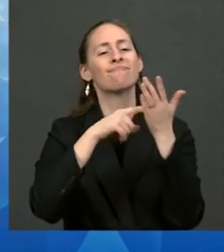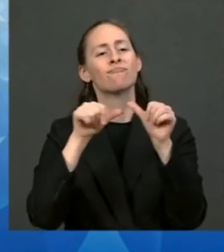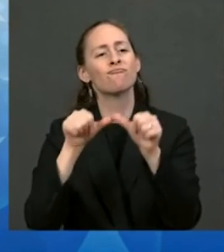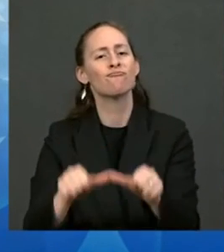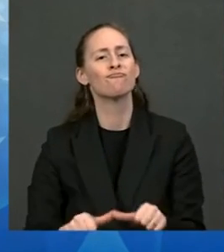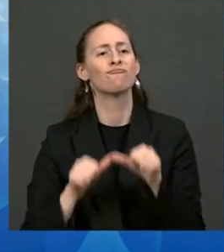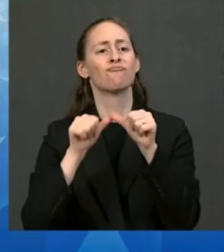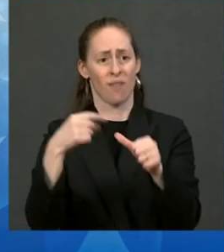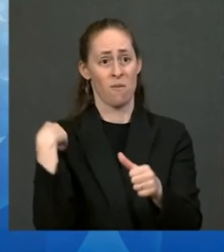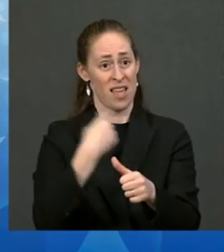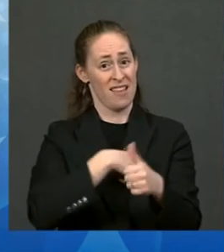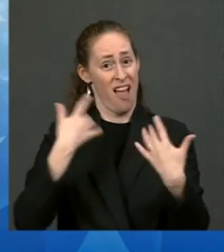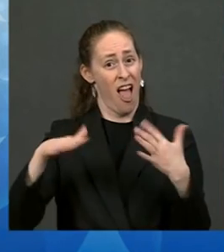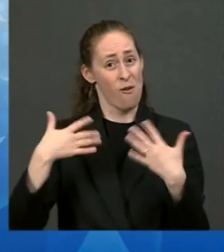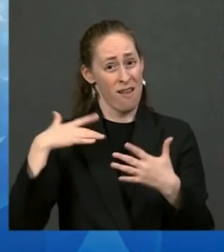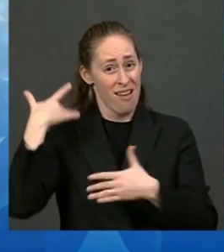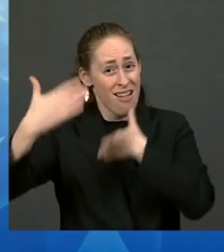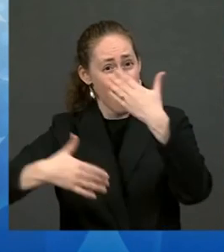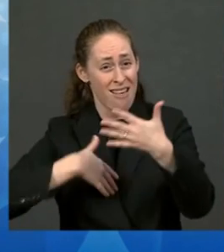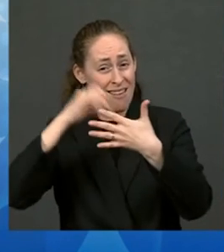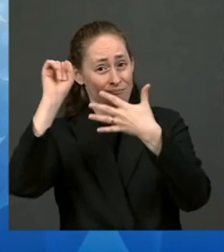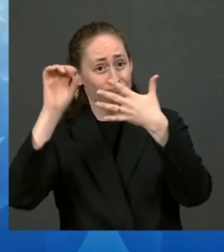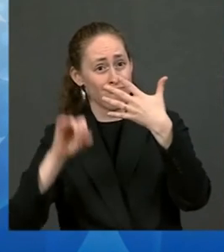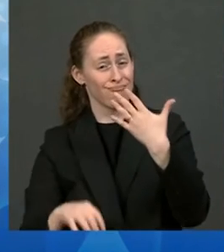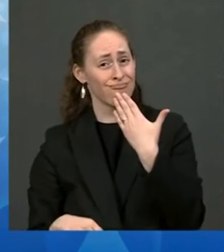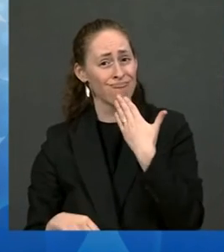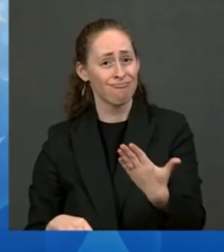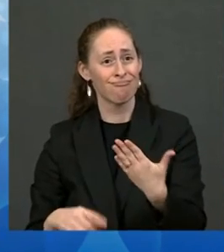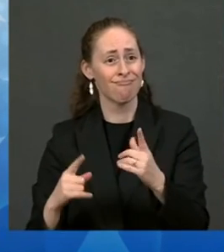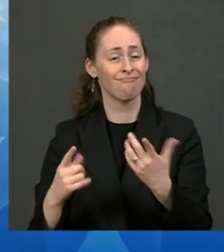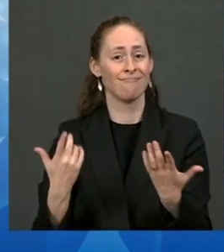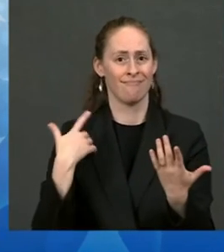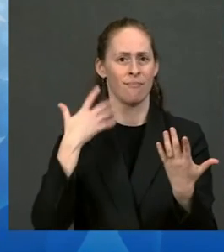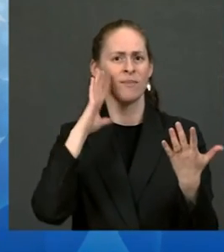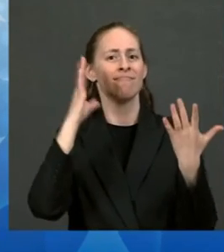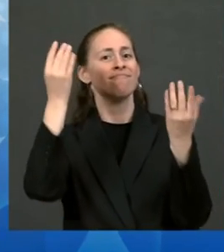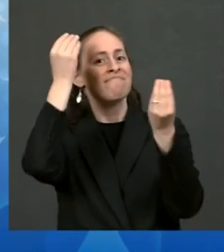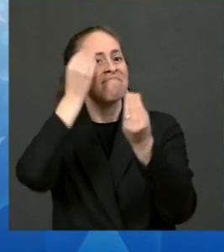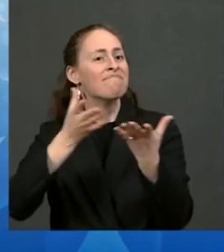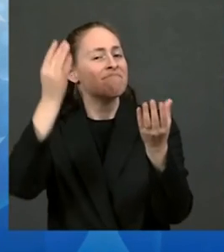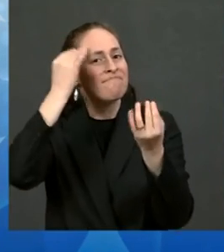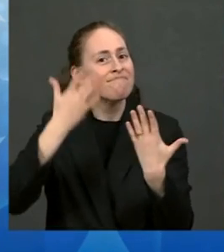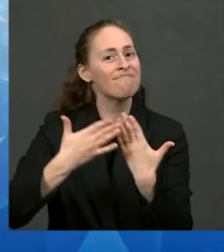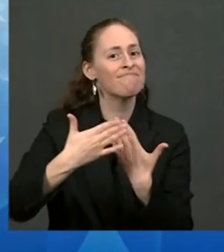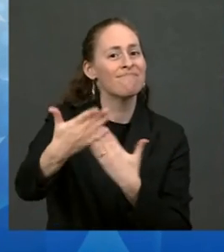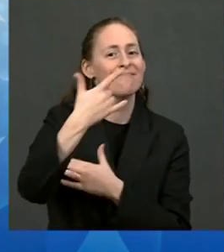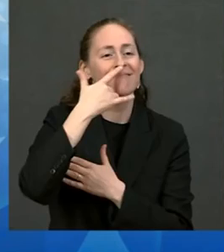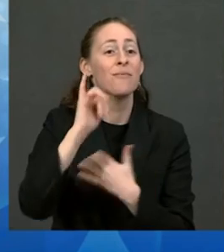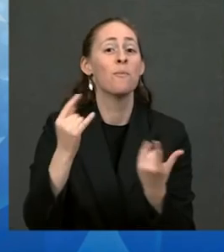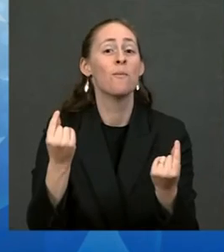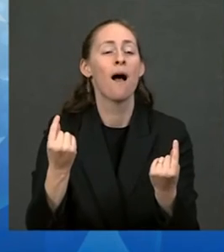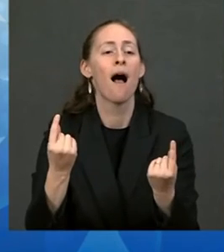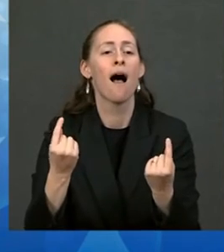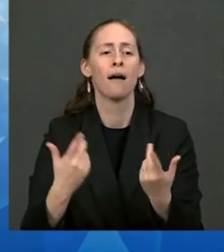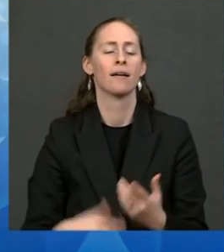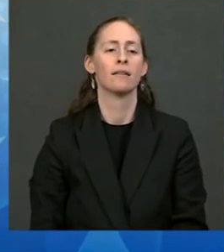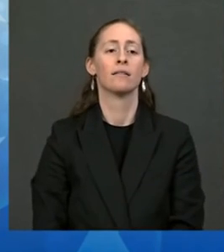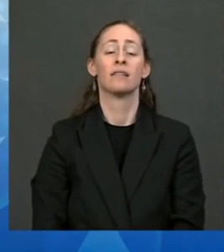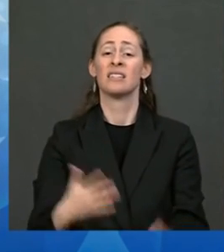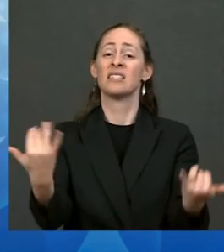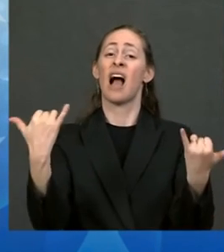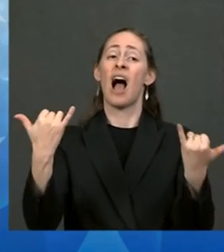as well as announcements about the path ahead. But most importantly, we are here to listen and to learn.